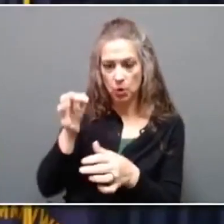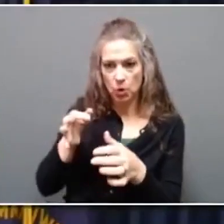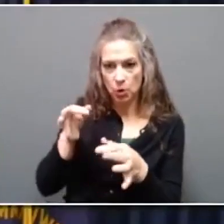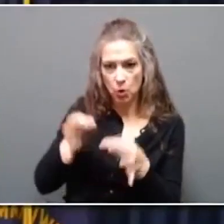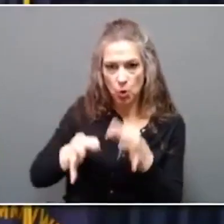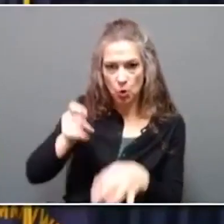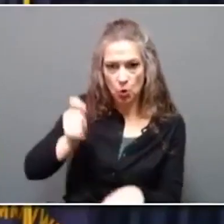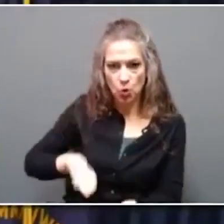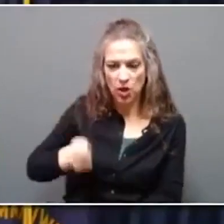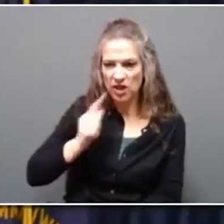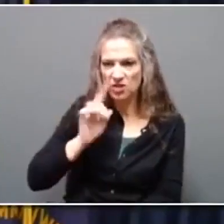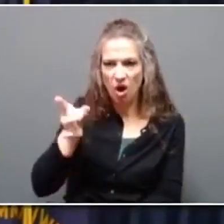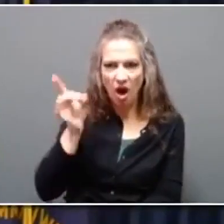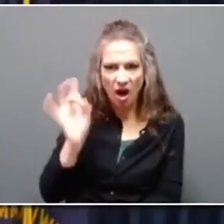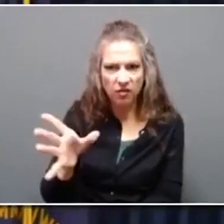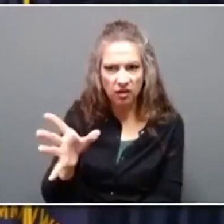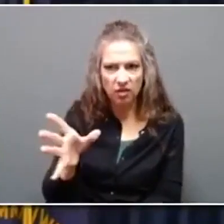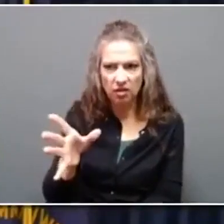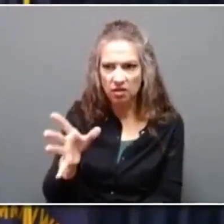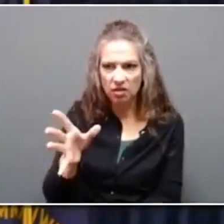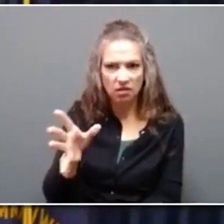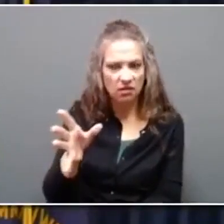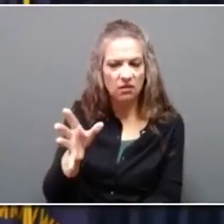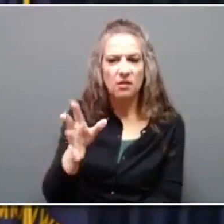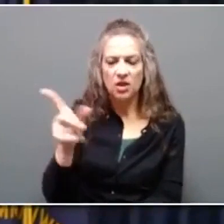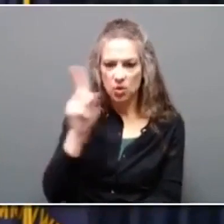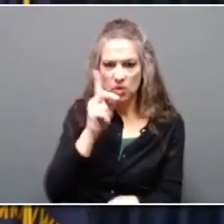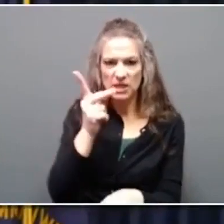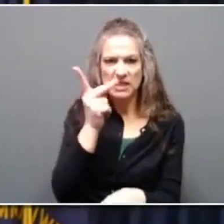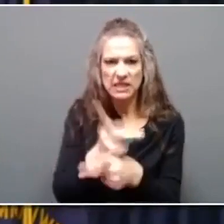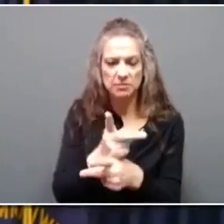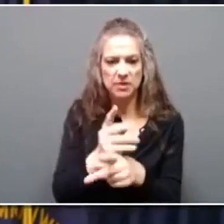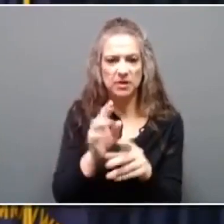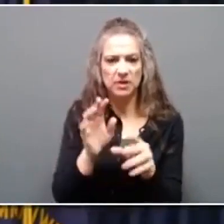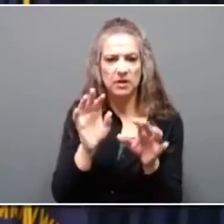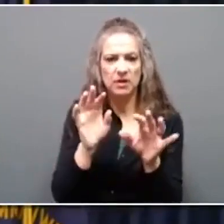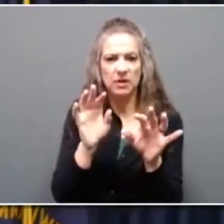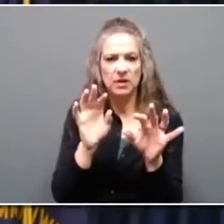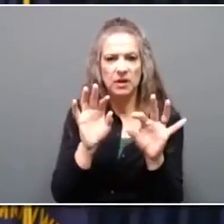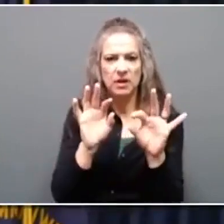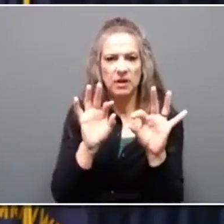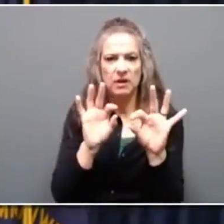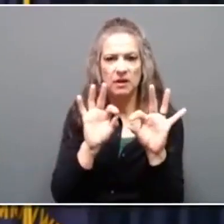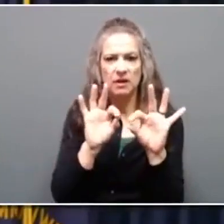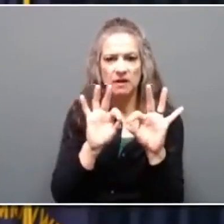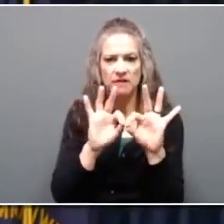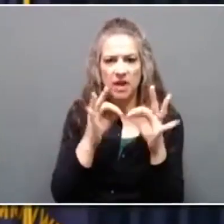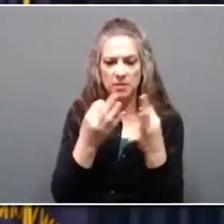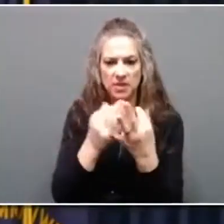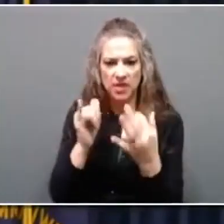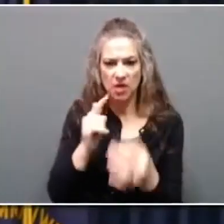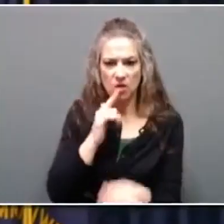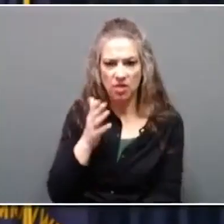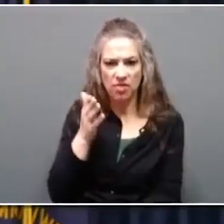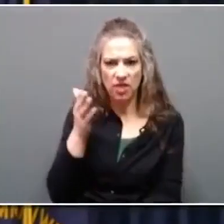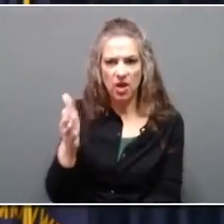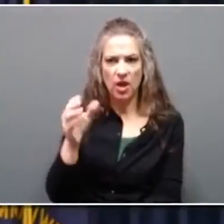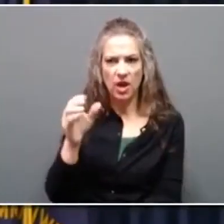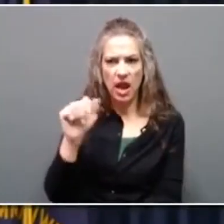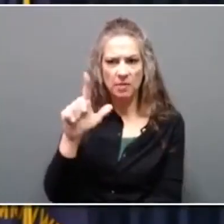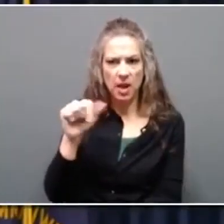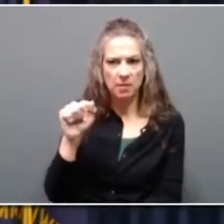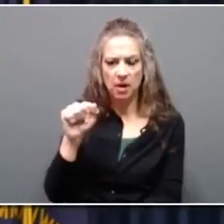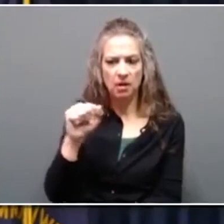terrible, and it's going to keep families that are there in Alabama from welcoming